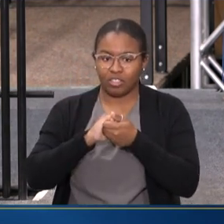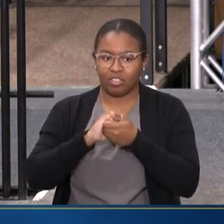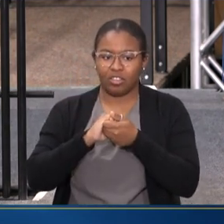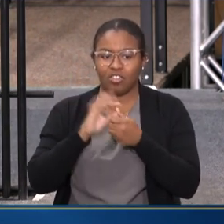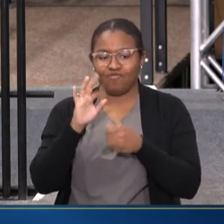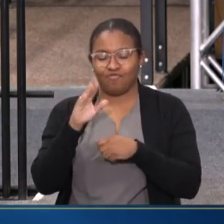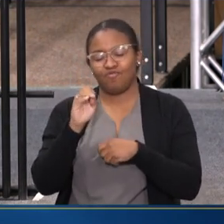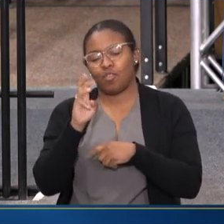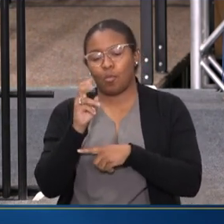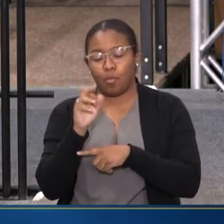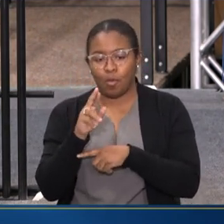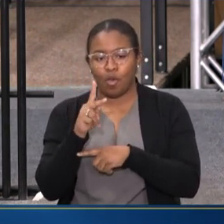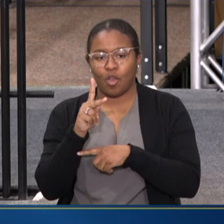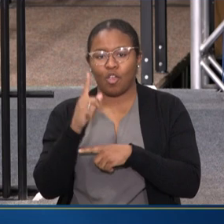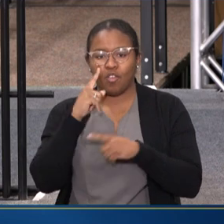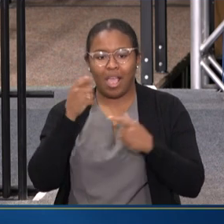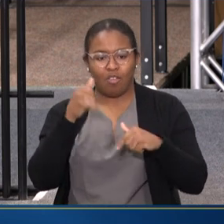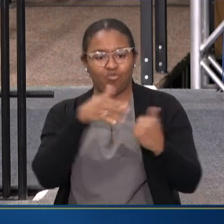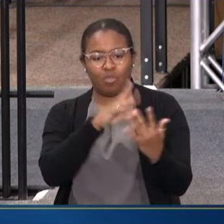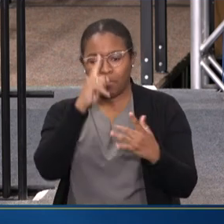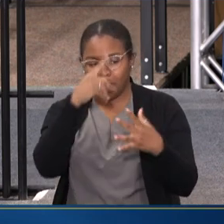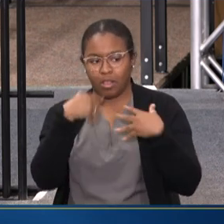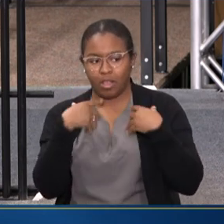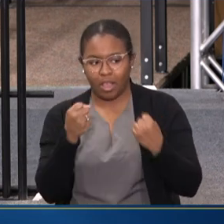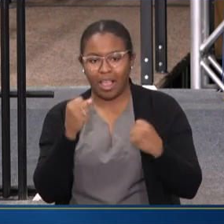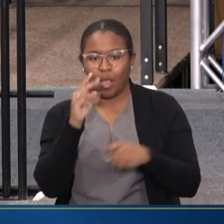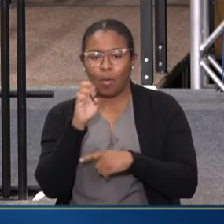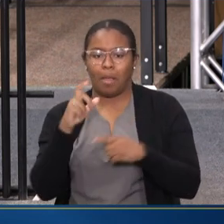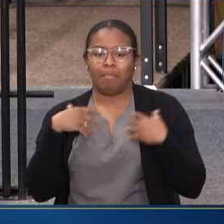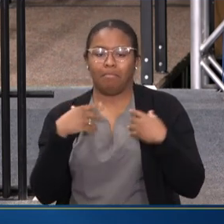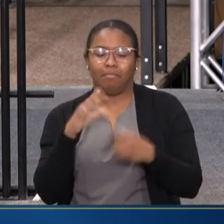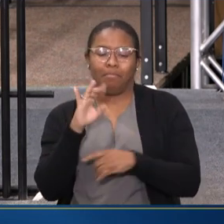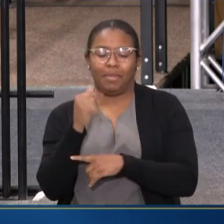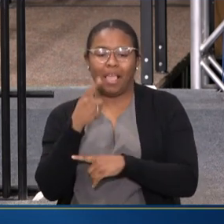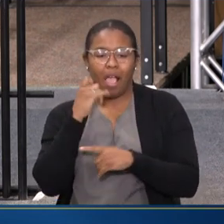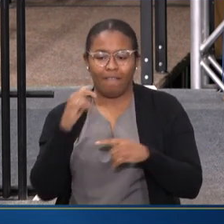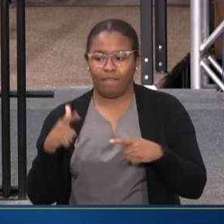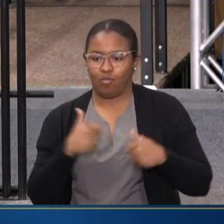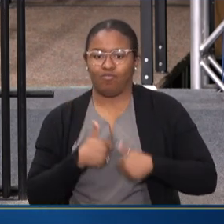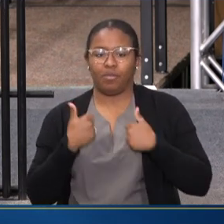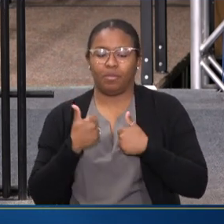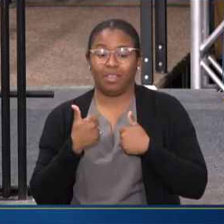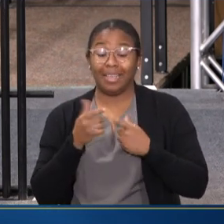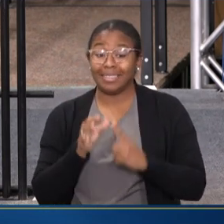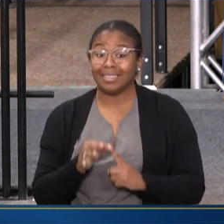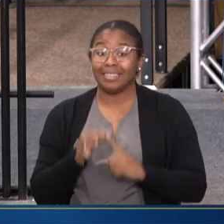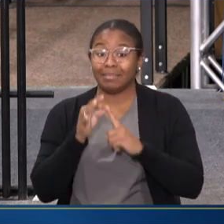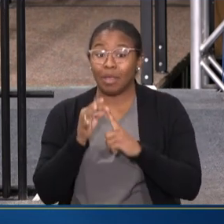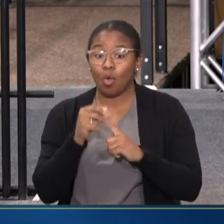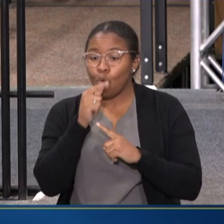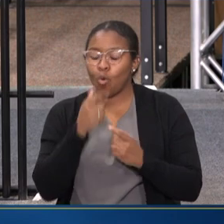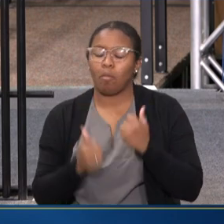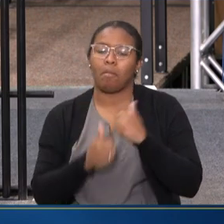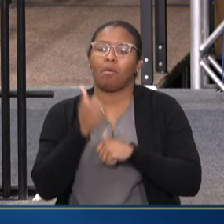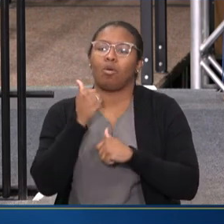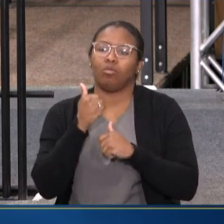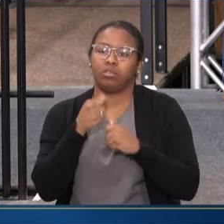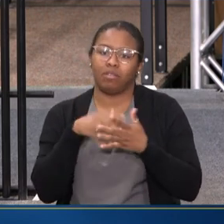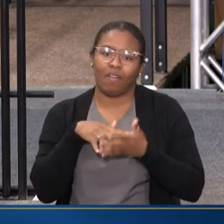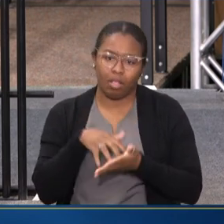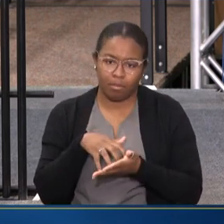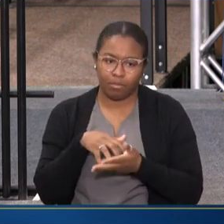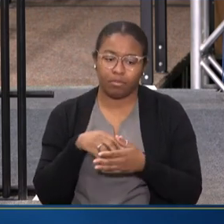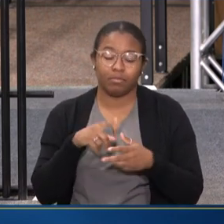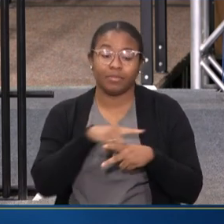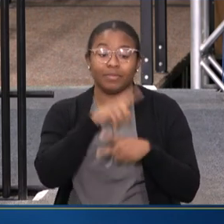nation's crisis with mental health and the well-being of our residents, especially our most vulnerable. Second,